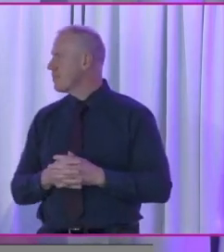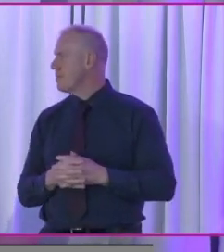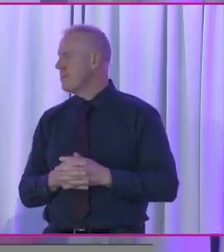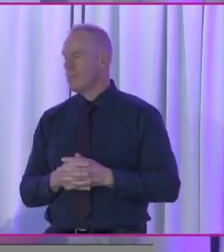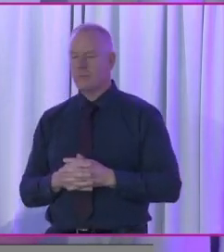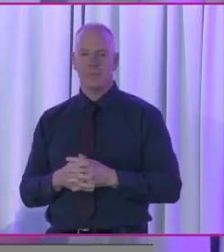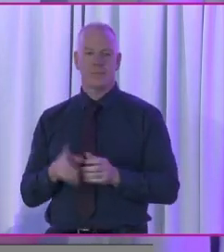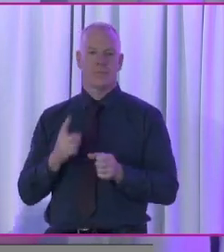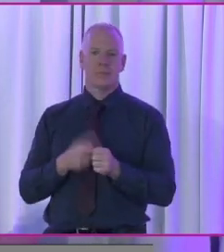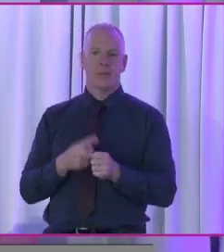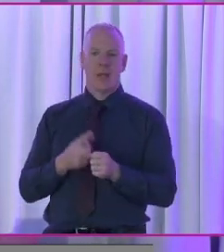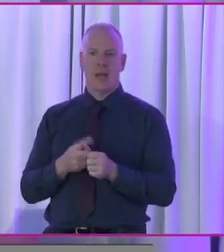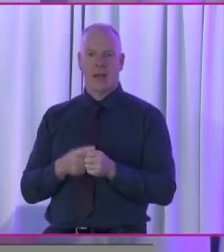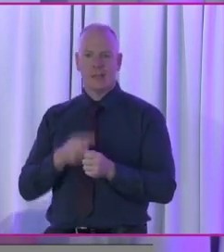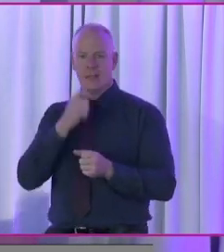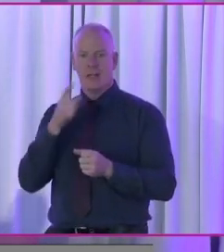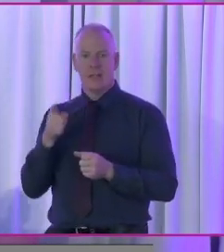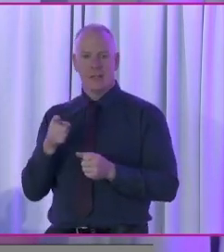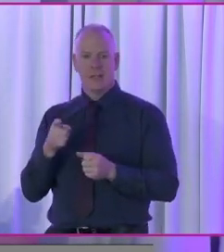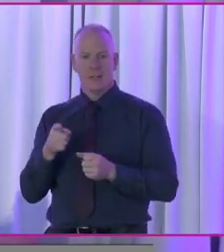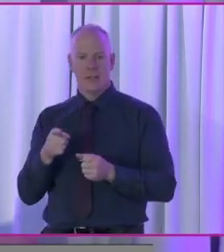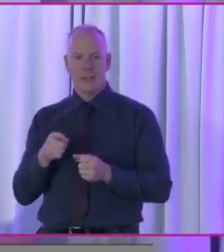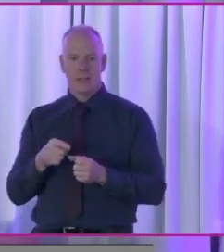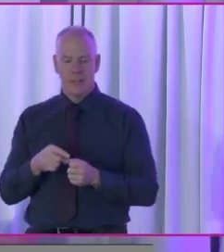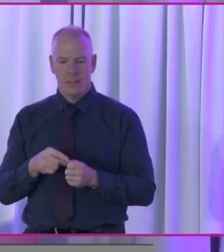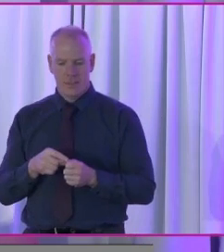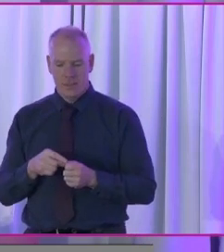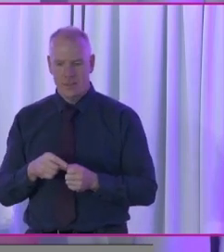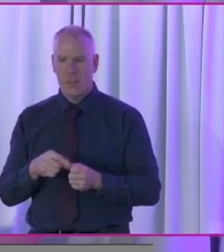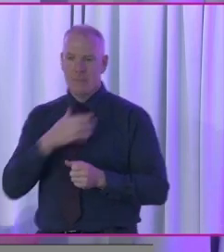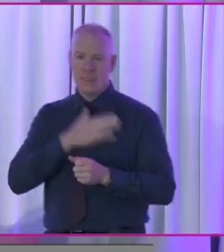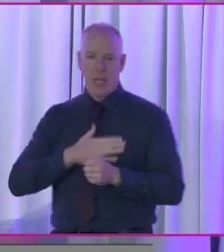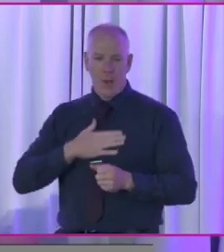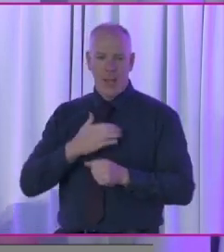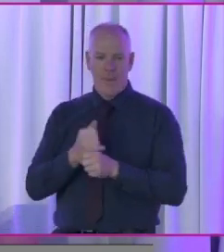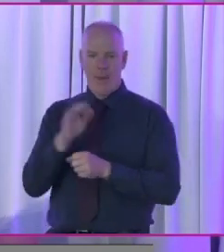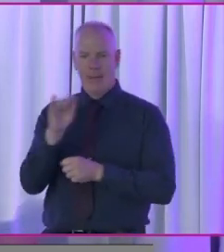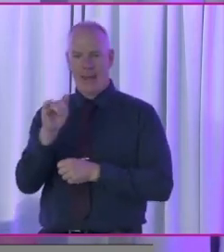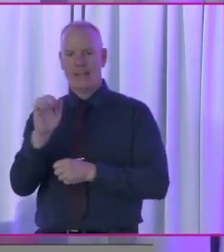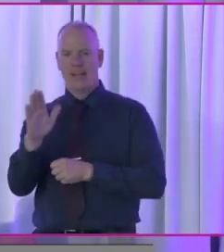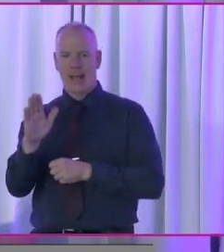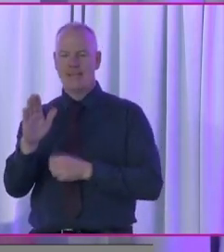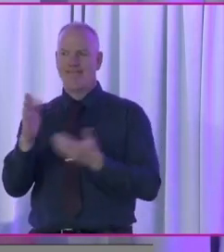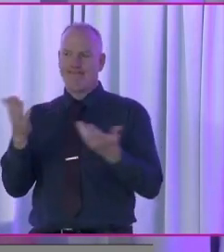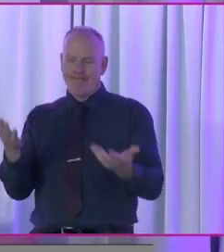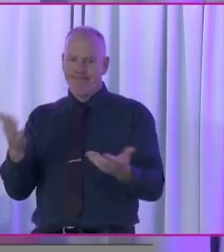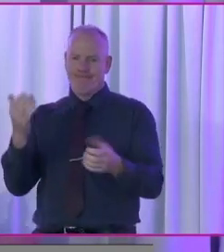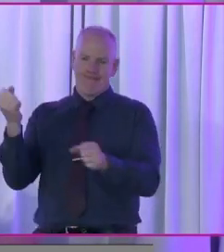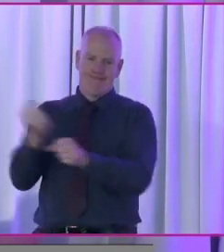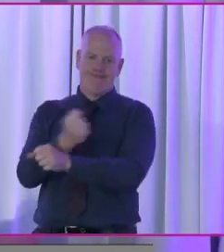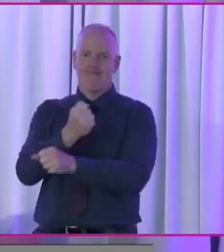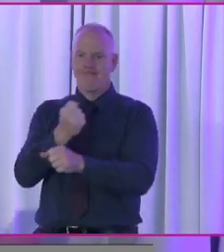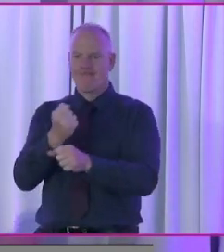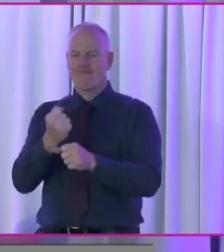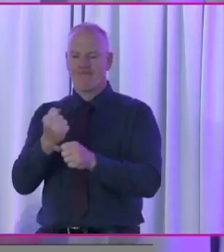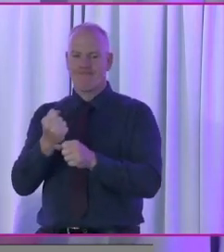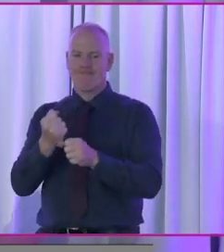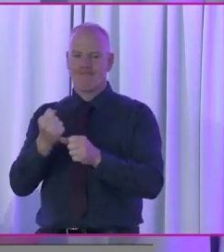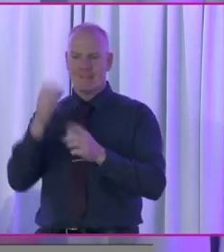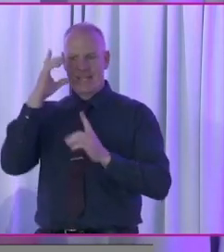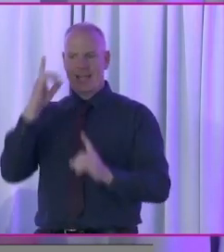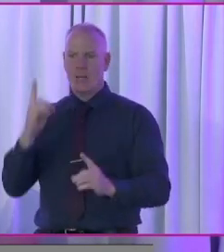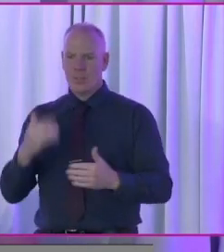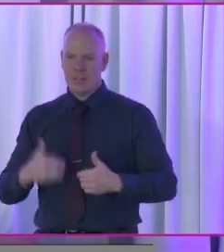And once again, I just want to say apologies again on the ISL, where we were unavoidably let down this